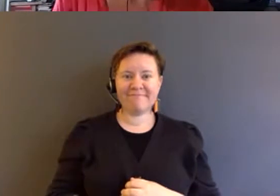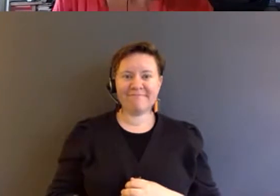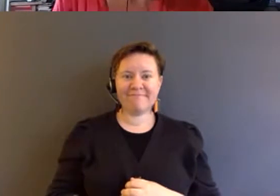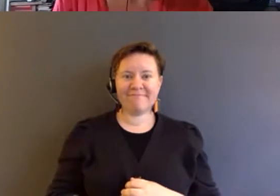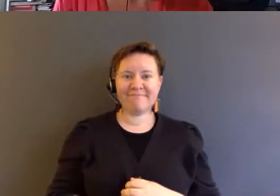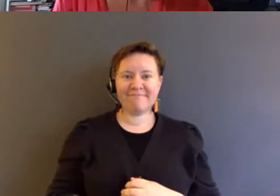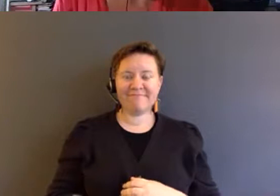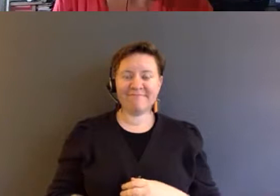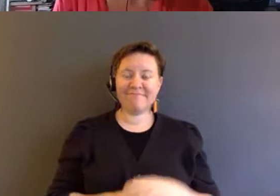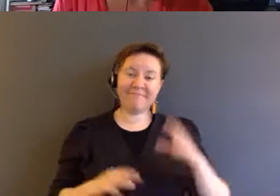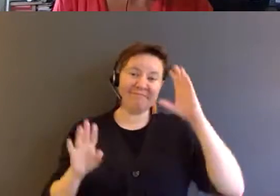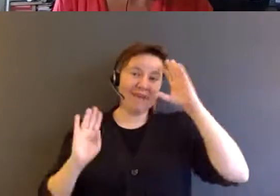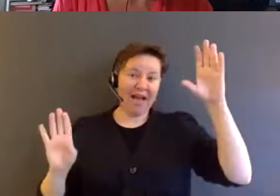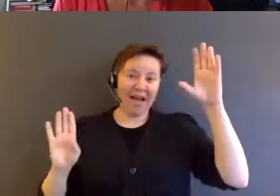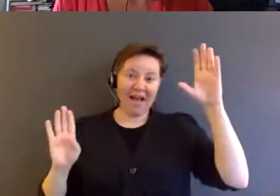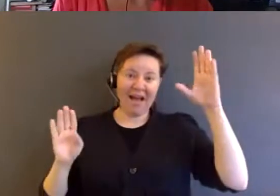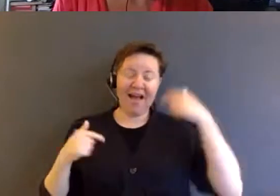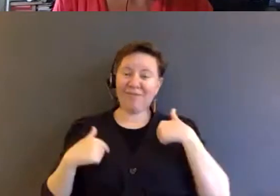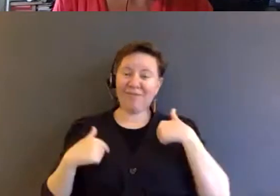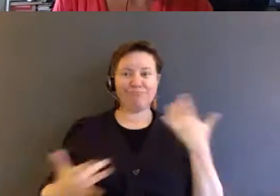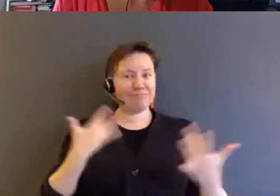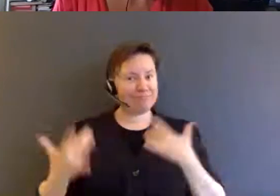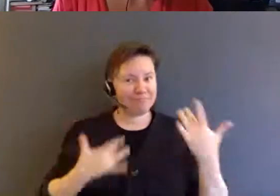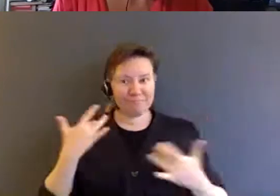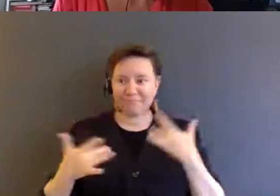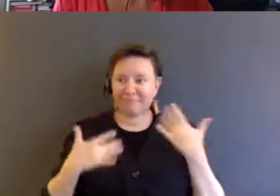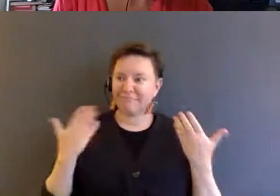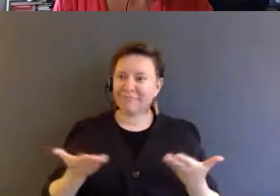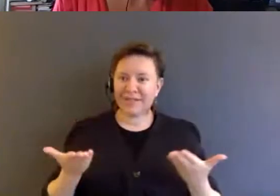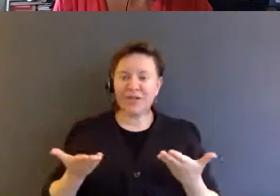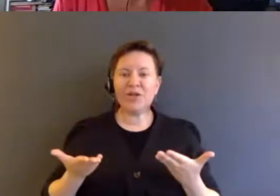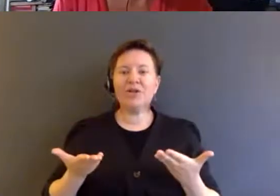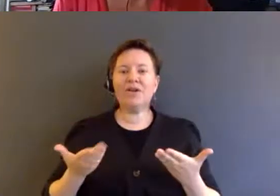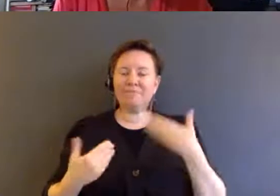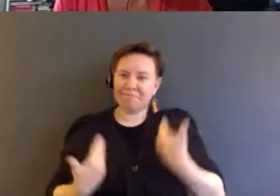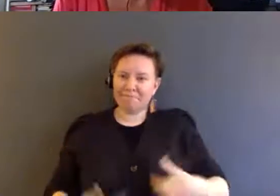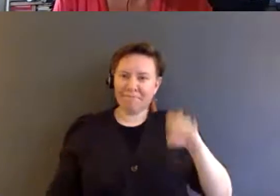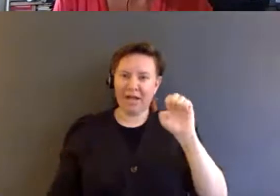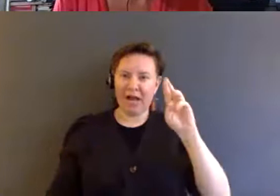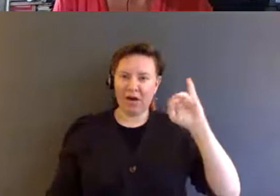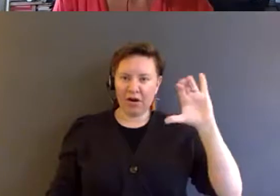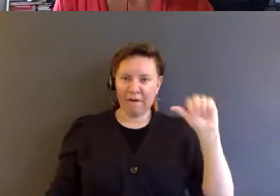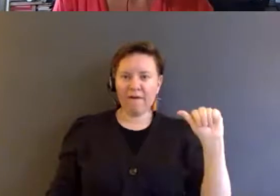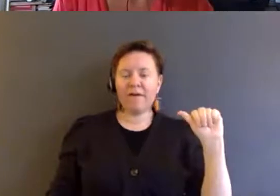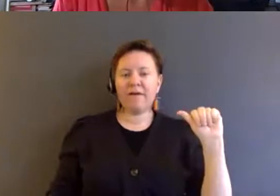Hi, I'm super thrilled to be here. I'm Erica and